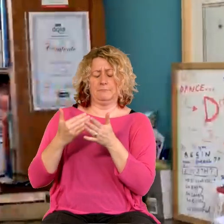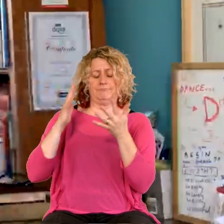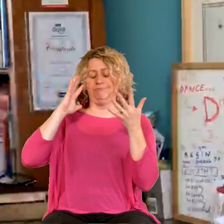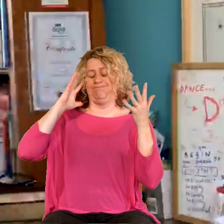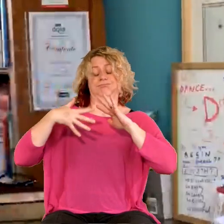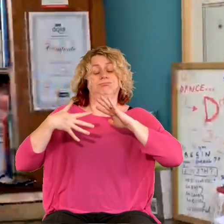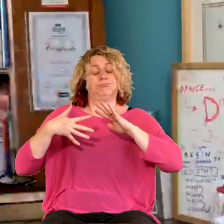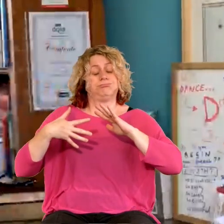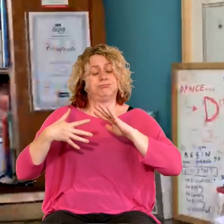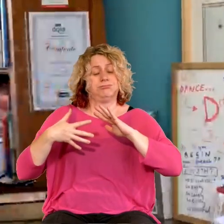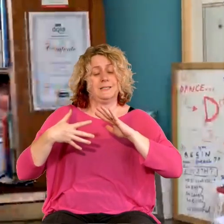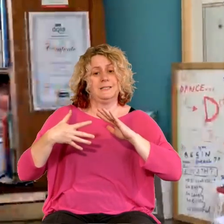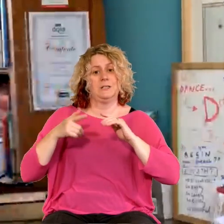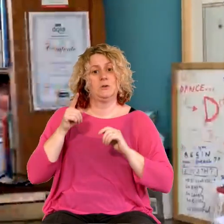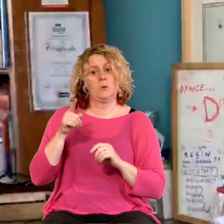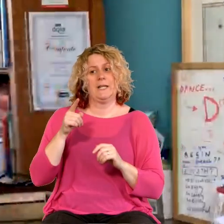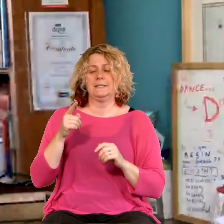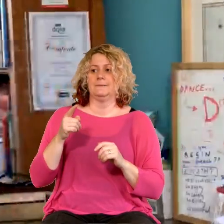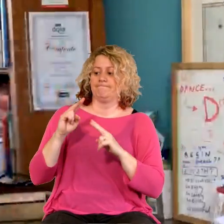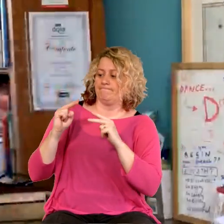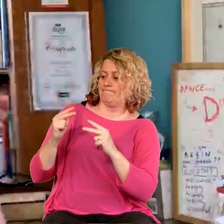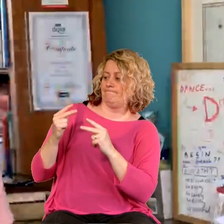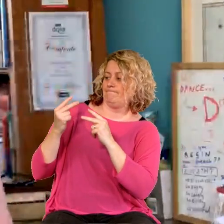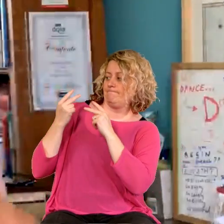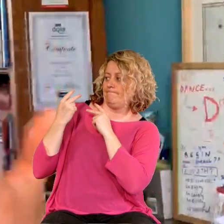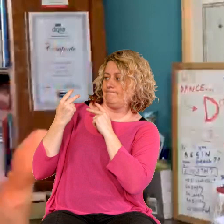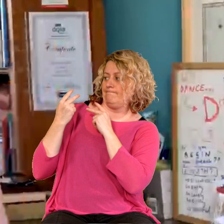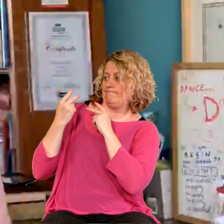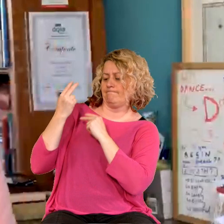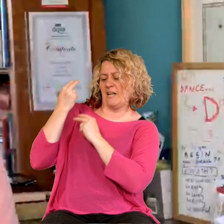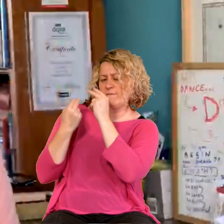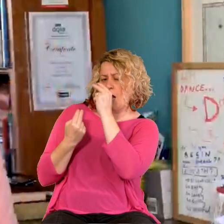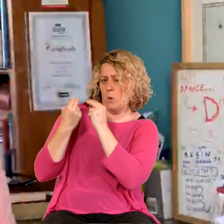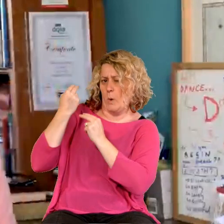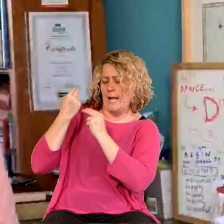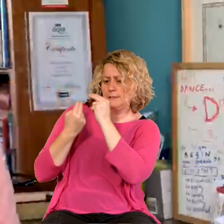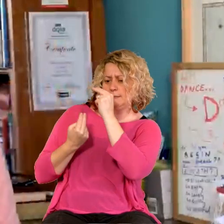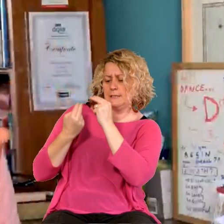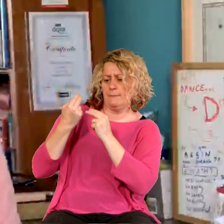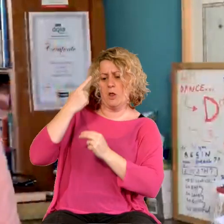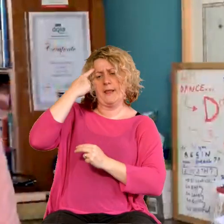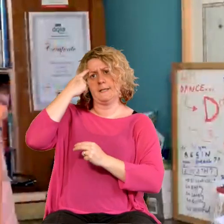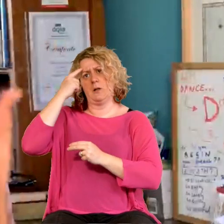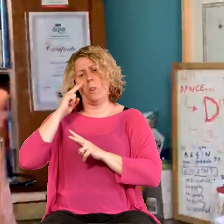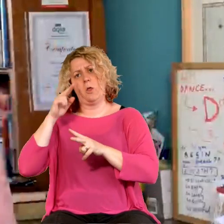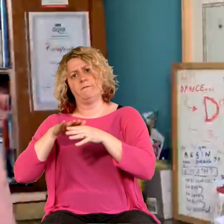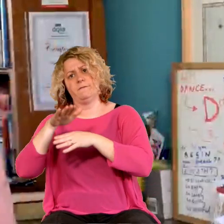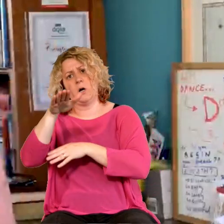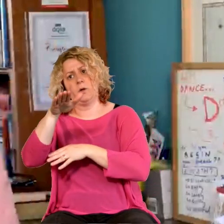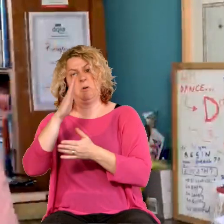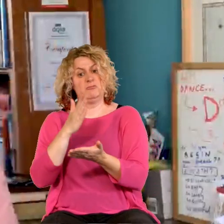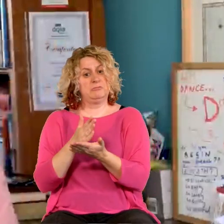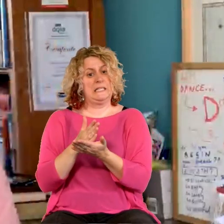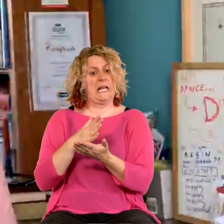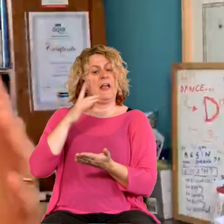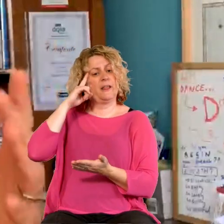so there's this desire to evaluate and reflect and look forward. But actually, we should also just recognise that we probably need to take it easy as